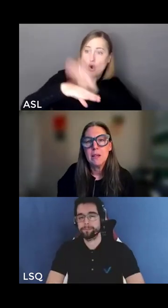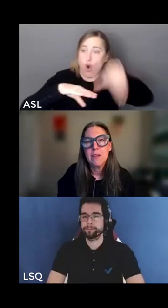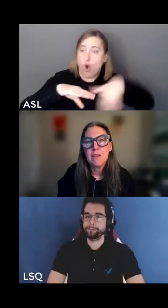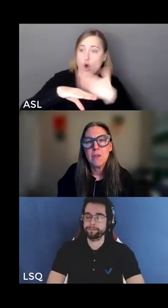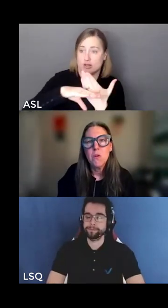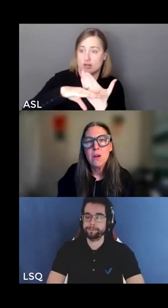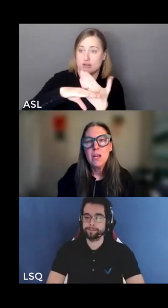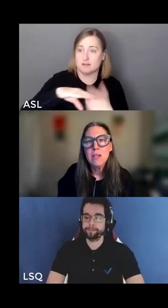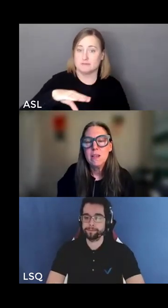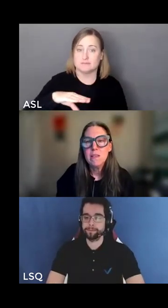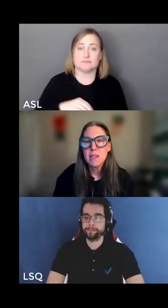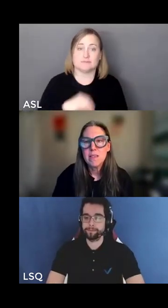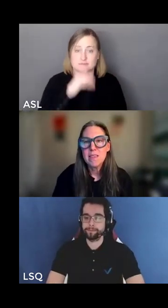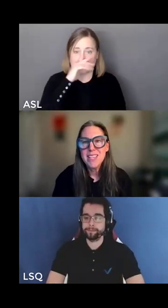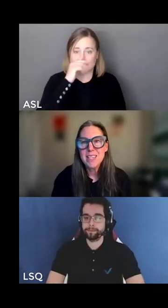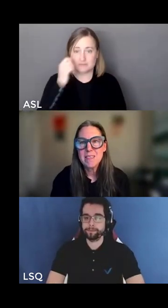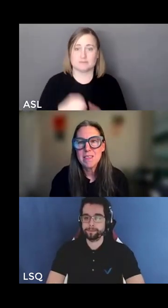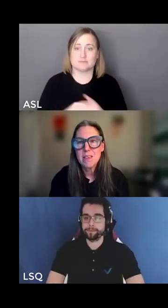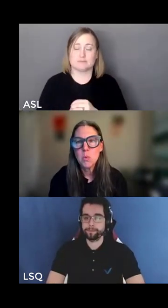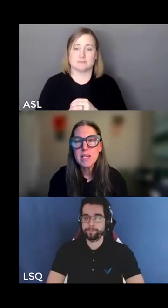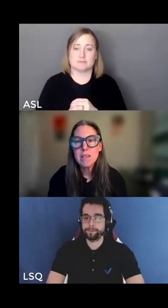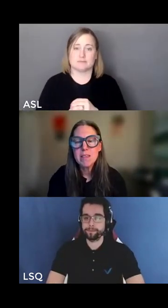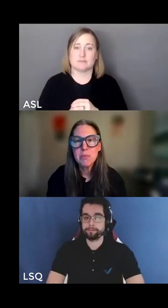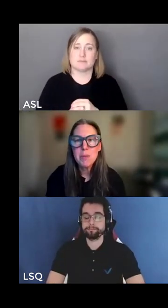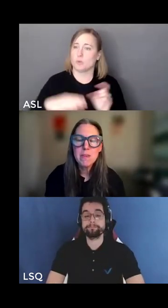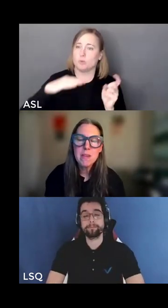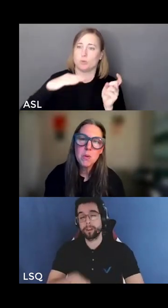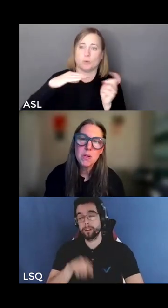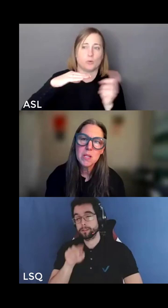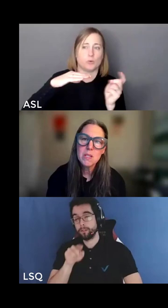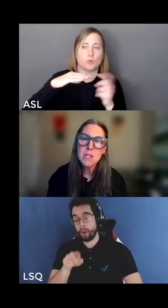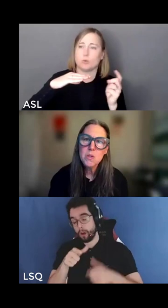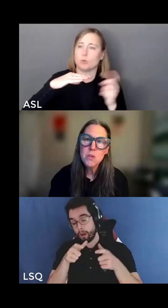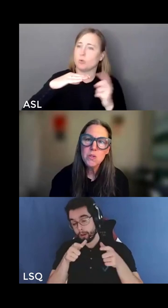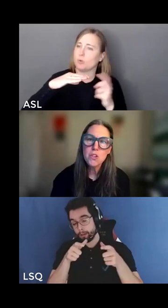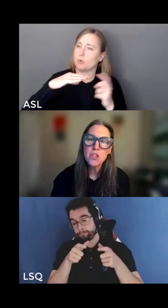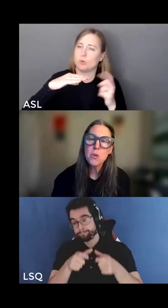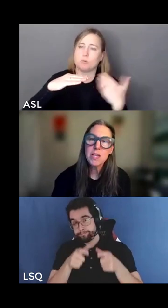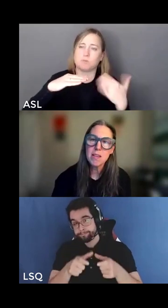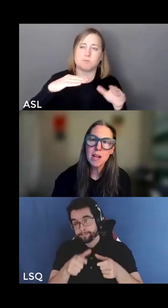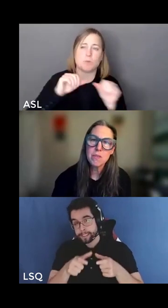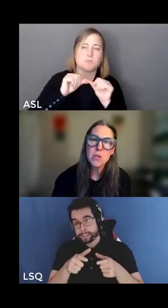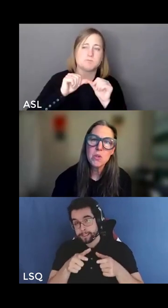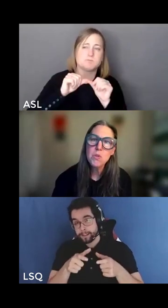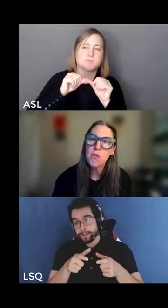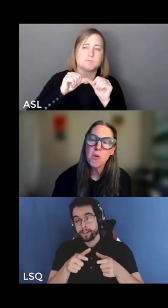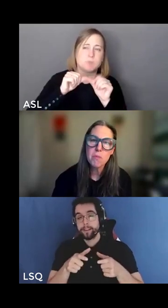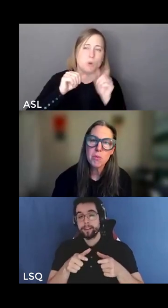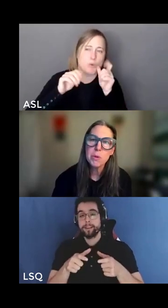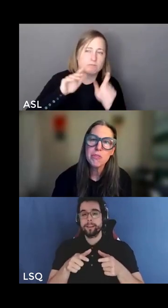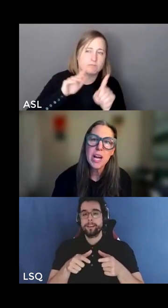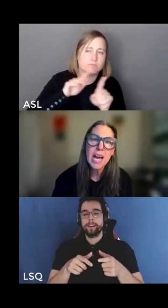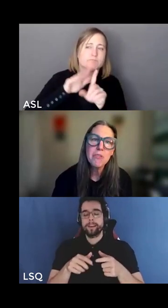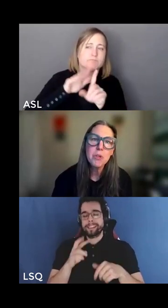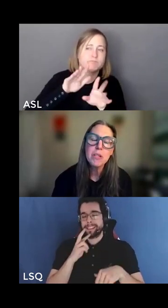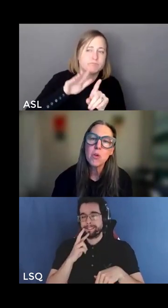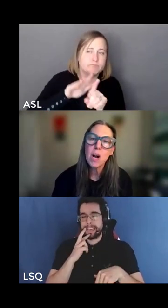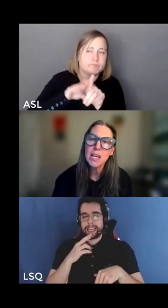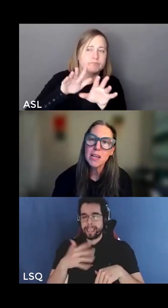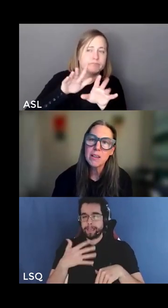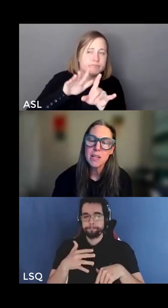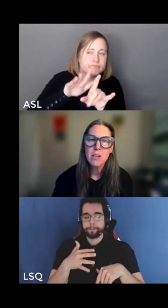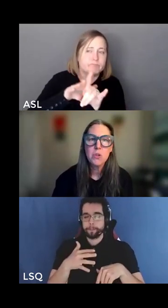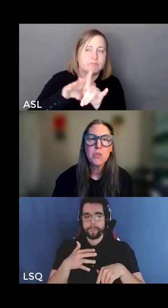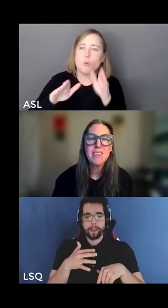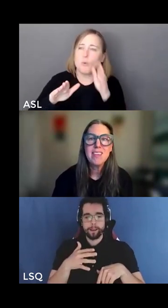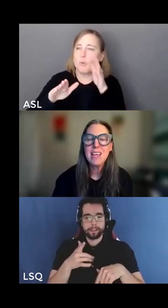and this coin is insidious white supremacy will continue to show itself in new forms we will forever be